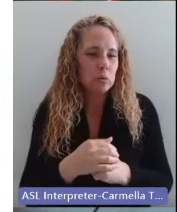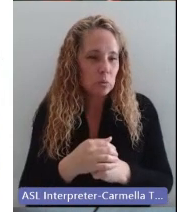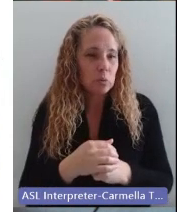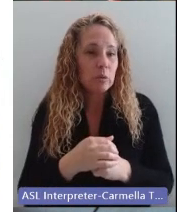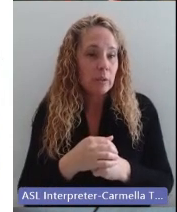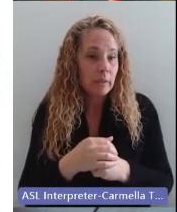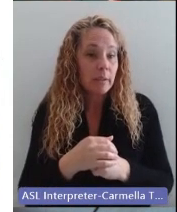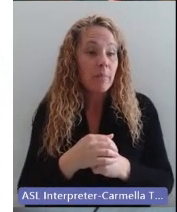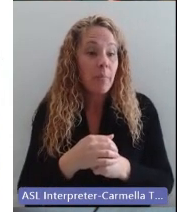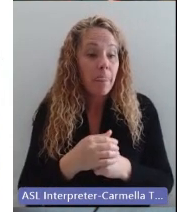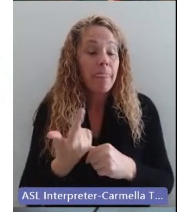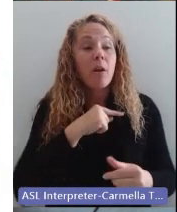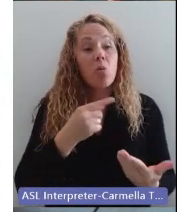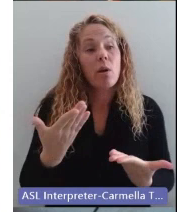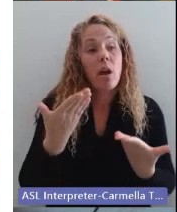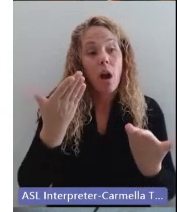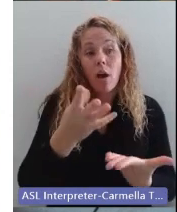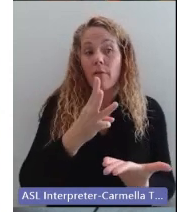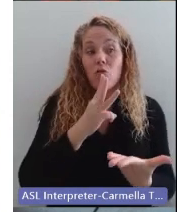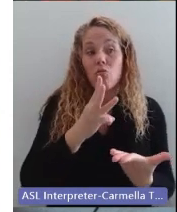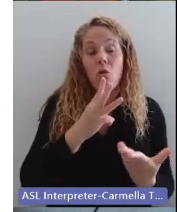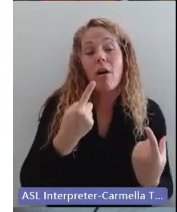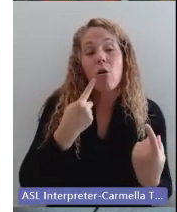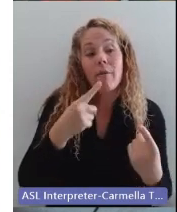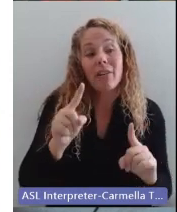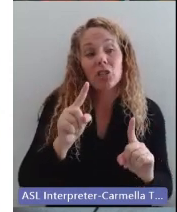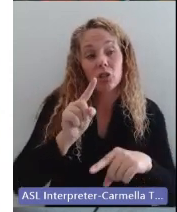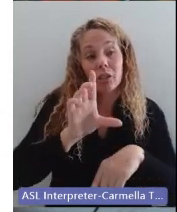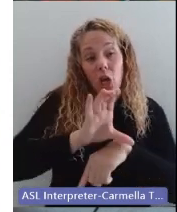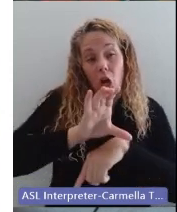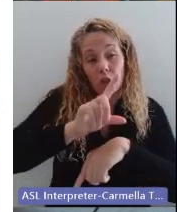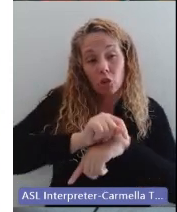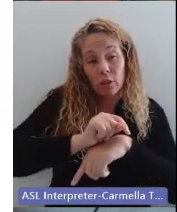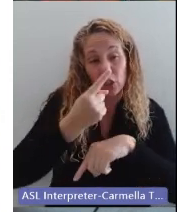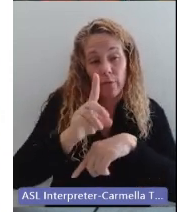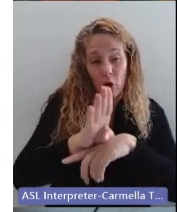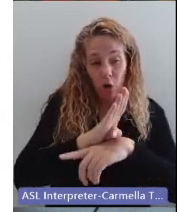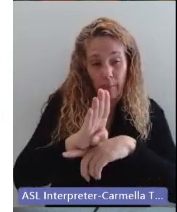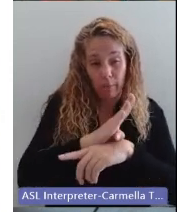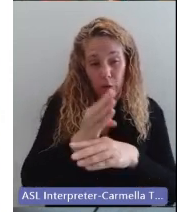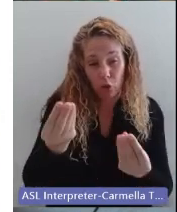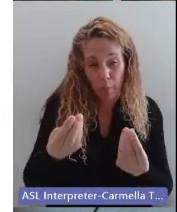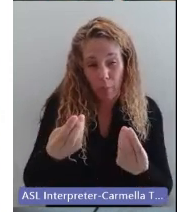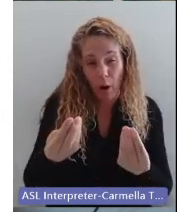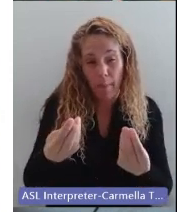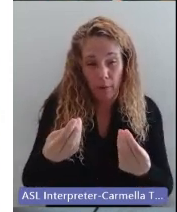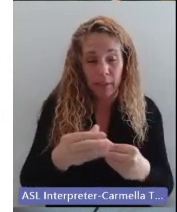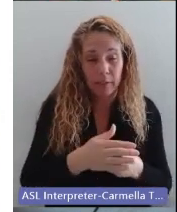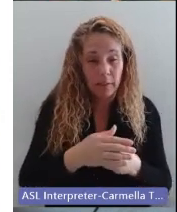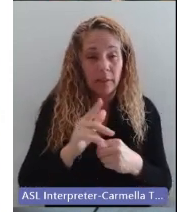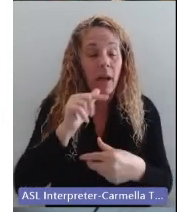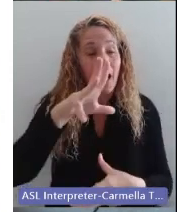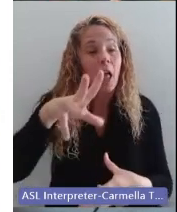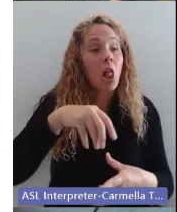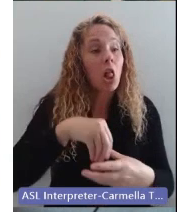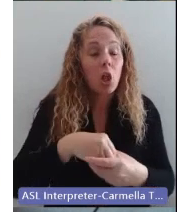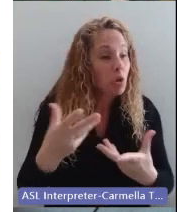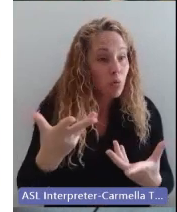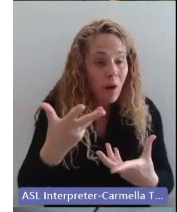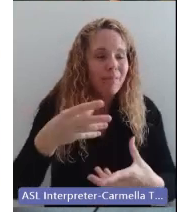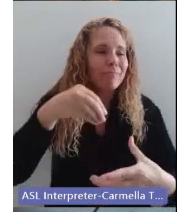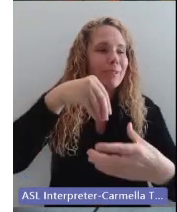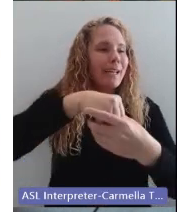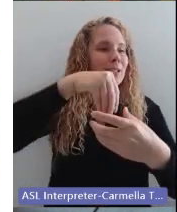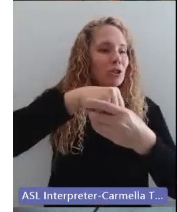We offer water efficiency consultations for commercial properties. This includes indoor